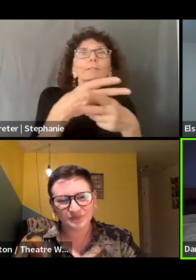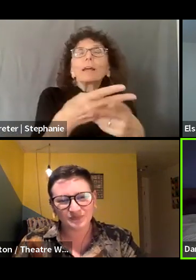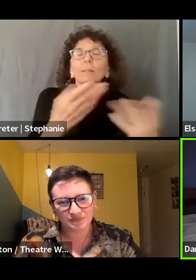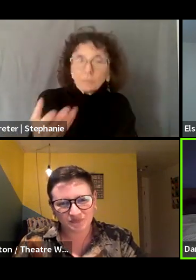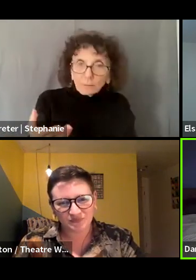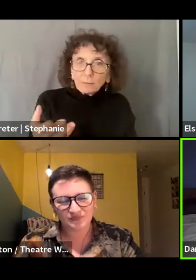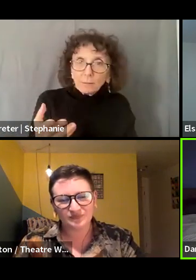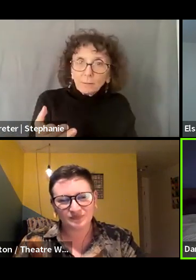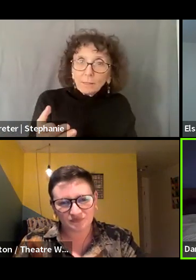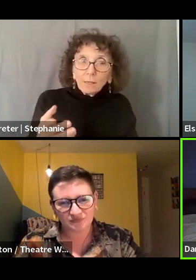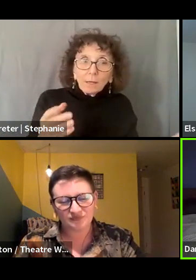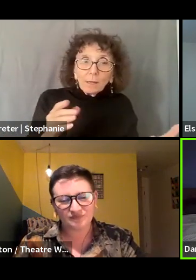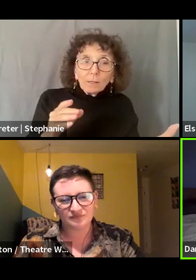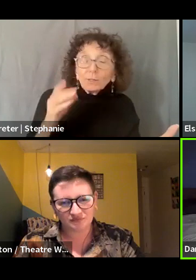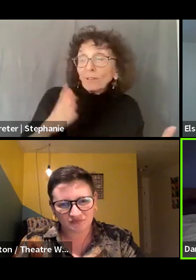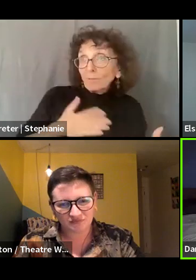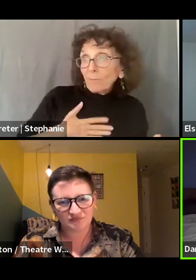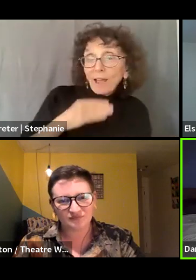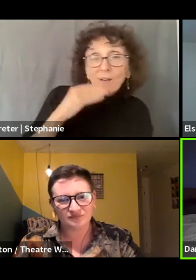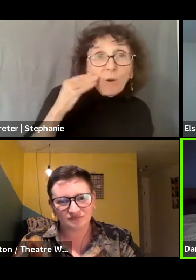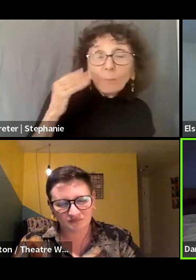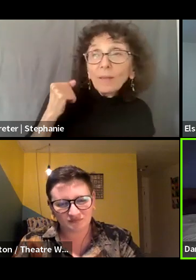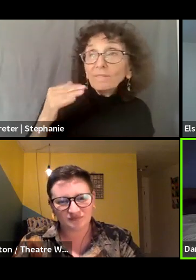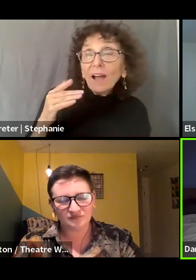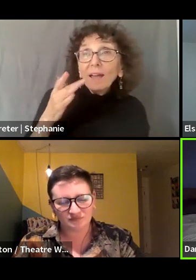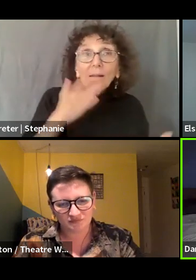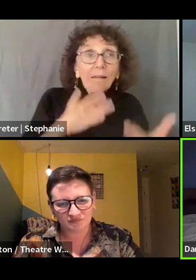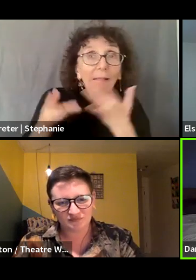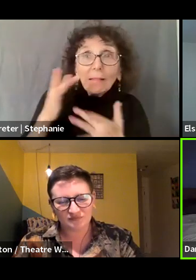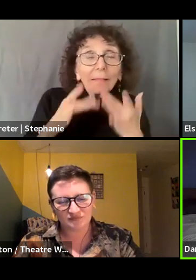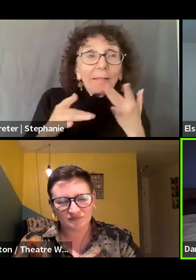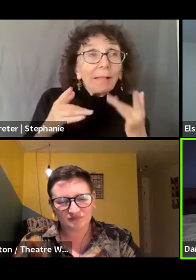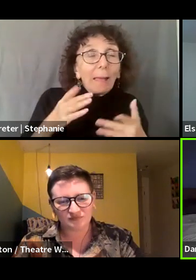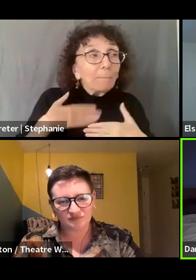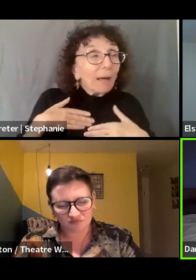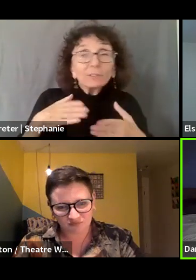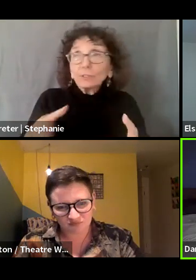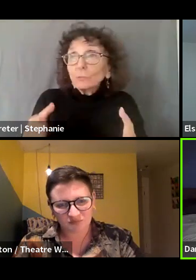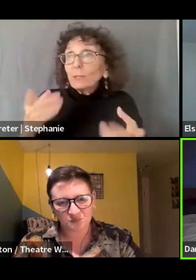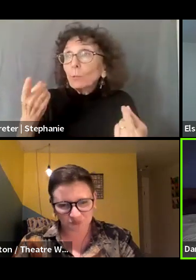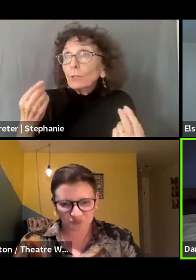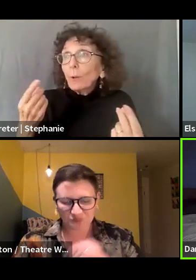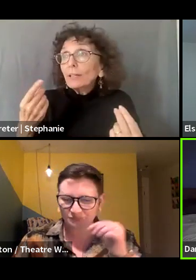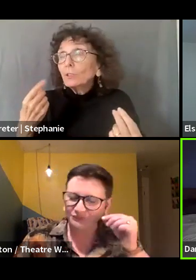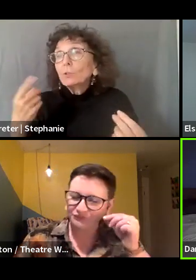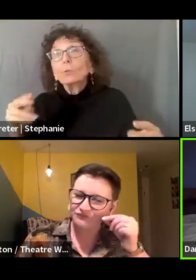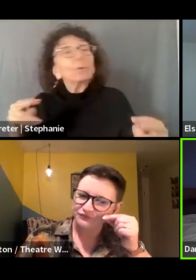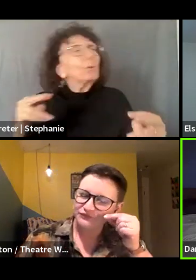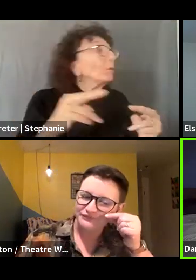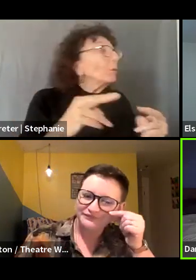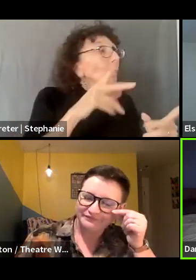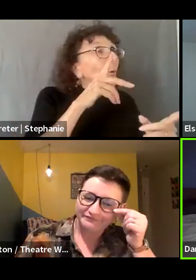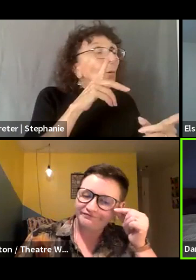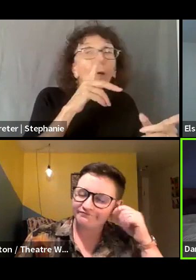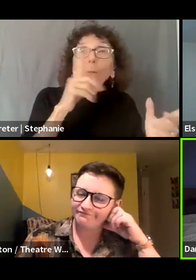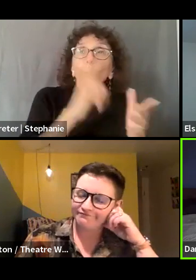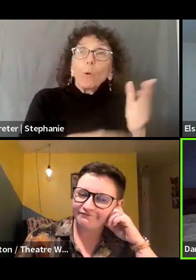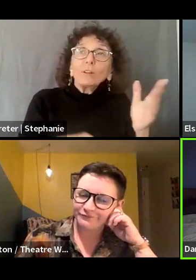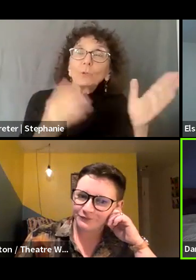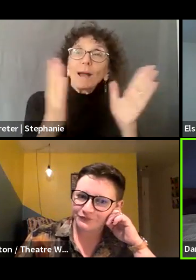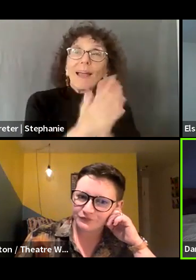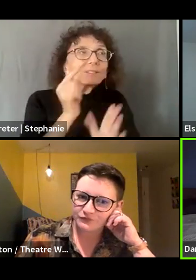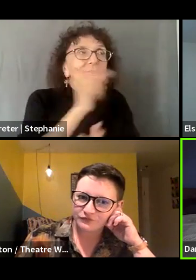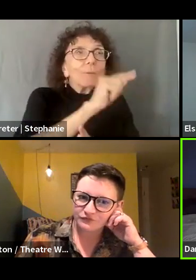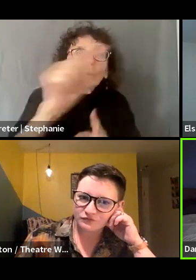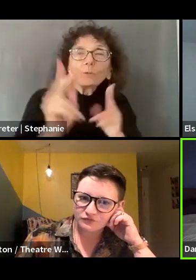money's hard in my house, when I need support on my block, who do I turn to and what is it, what is it that I ask of them, right? And